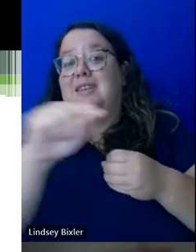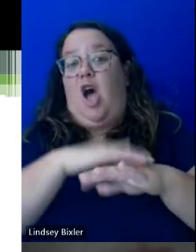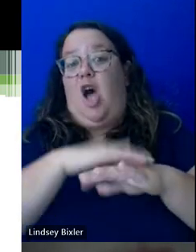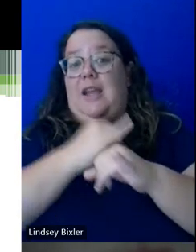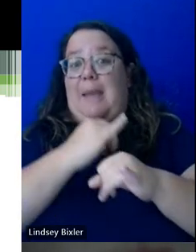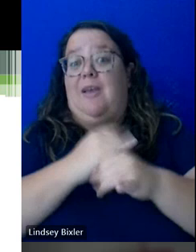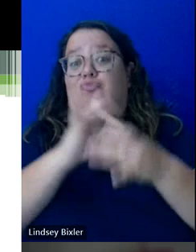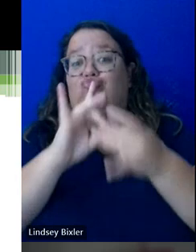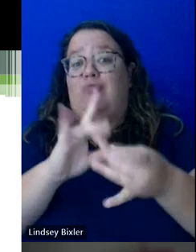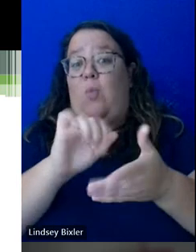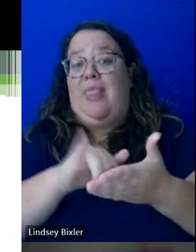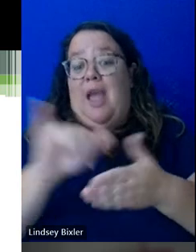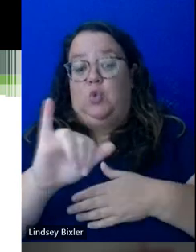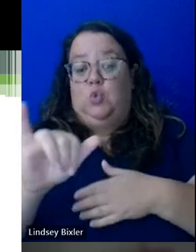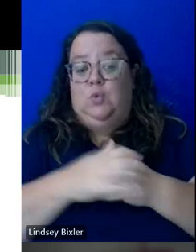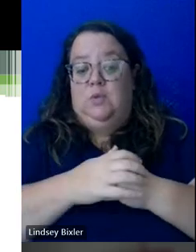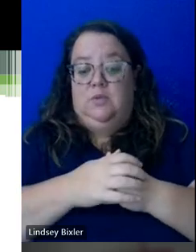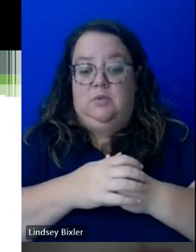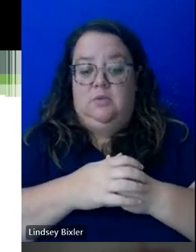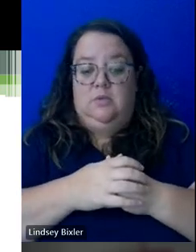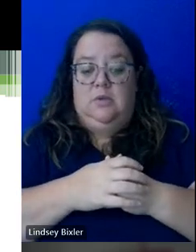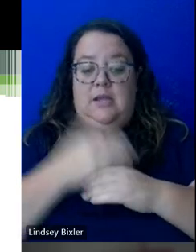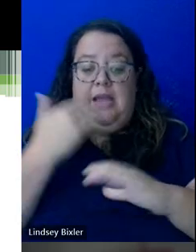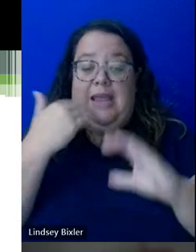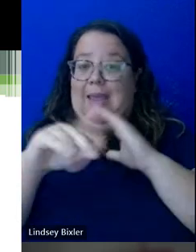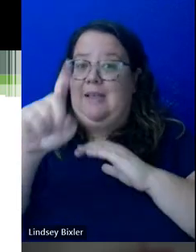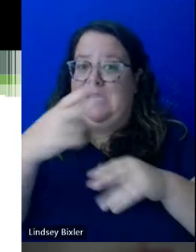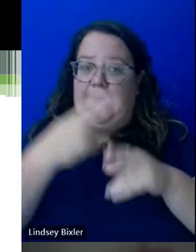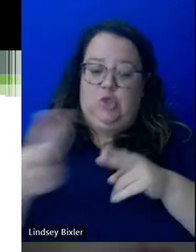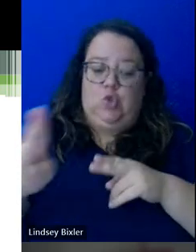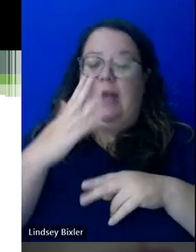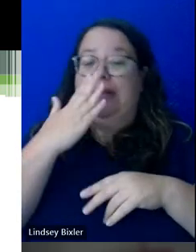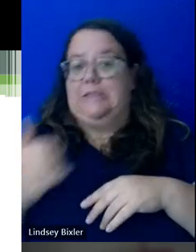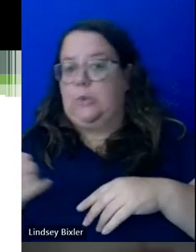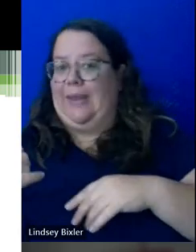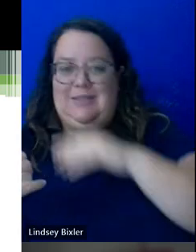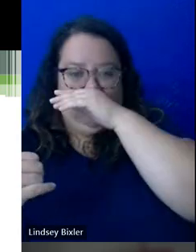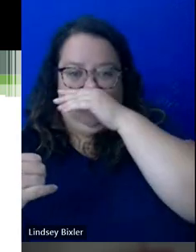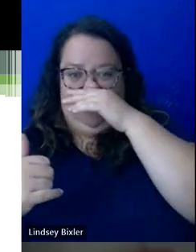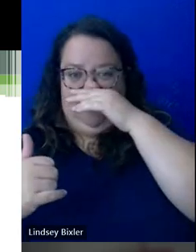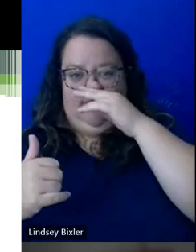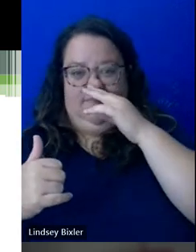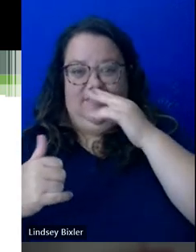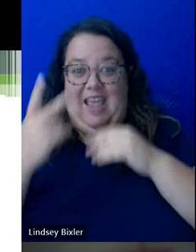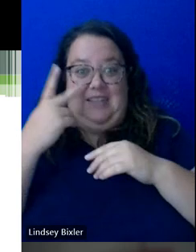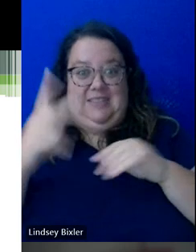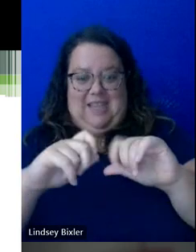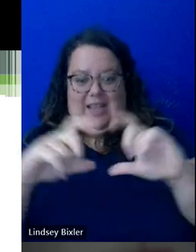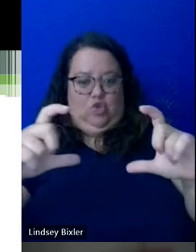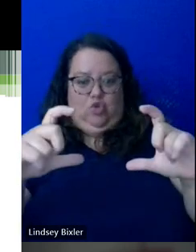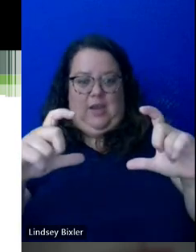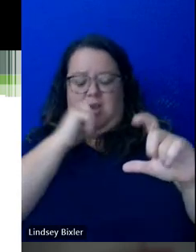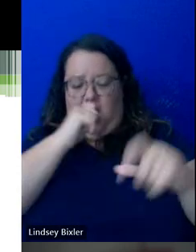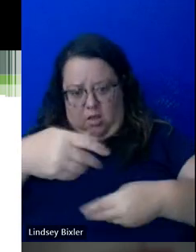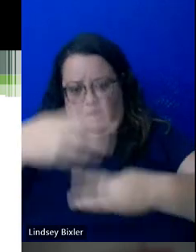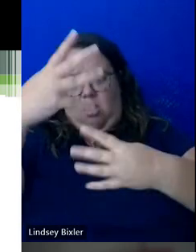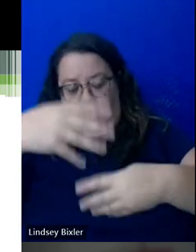is that, you know, emails need to be short and sweet, and you need to see them in your screen and not have scrolling